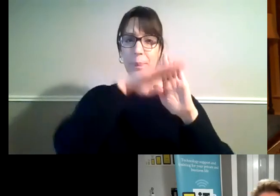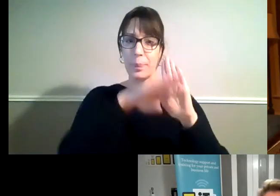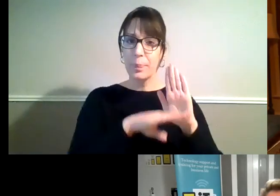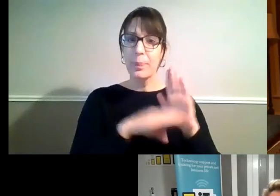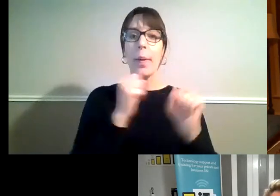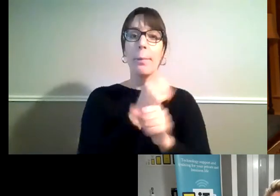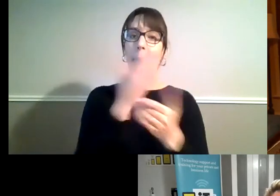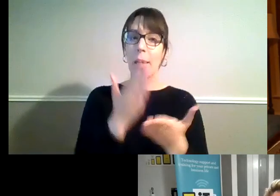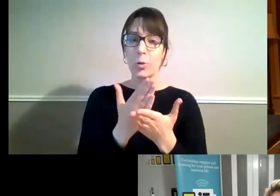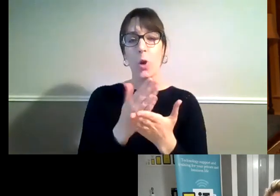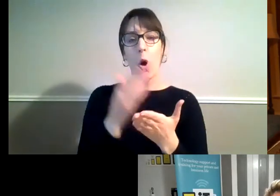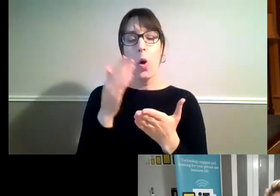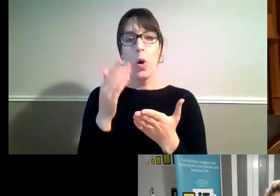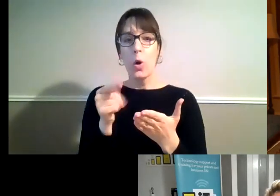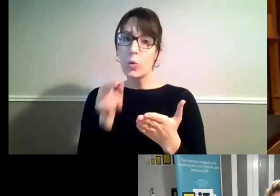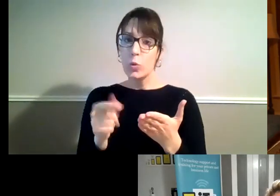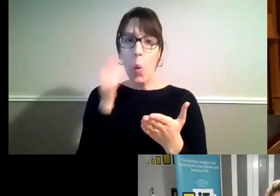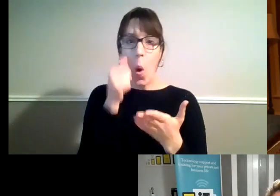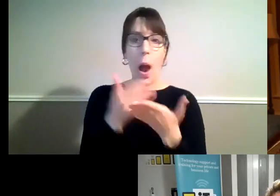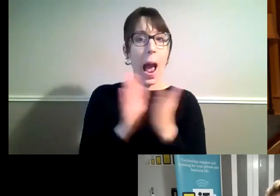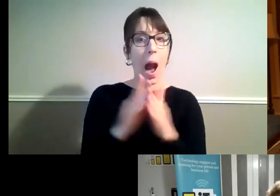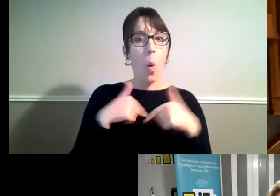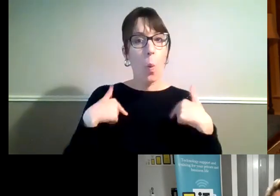how we'll be using Zoom for this event.